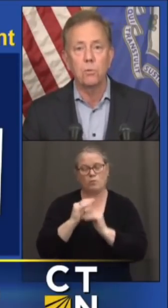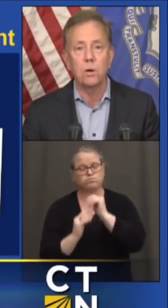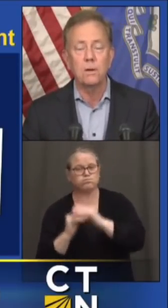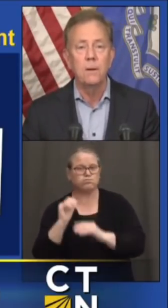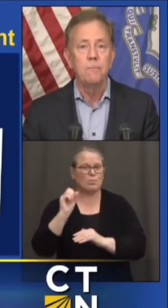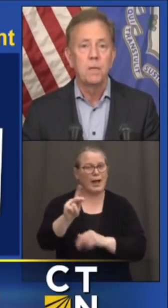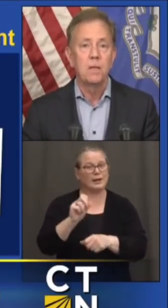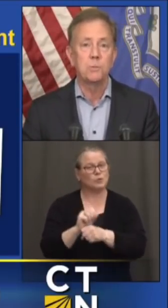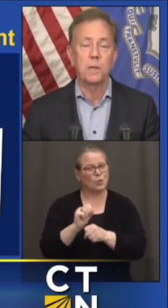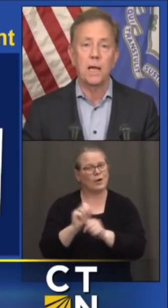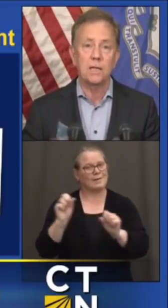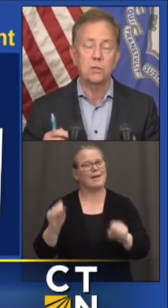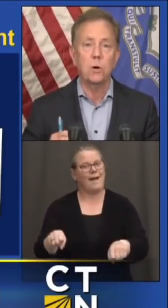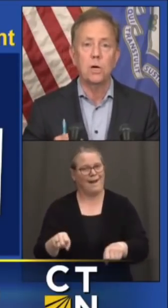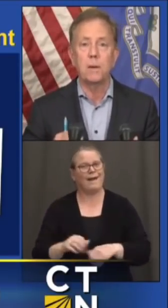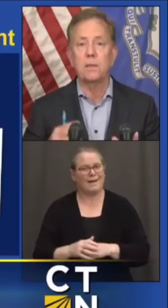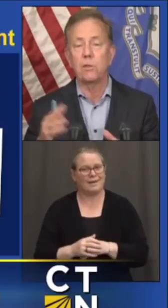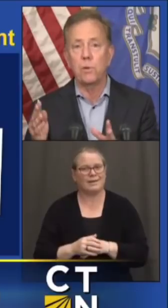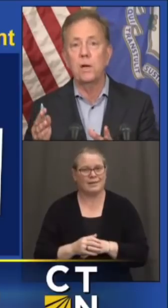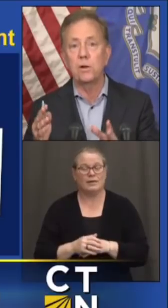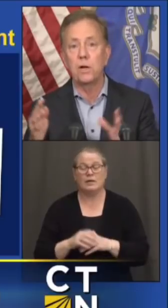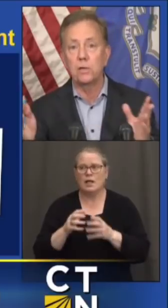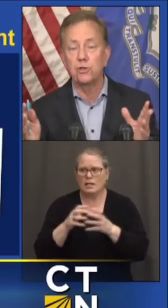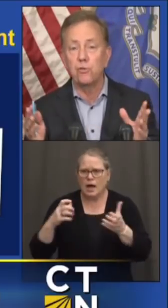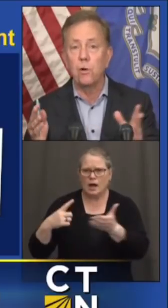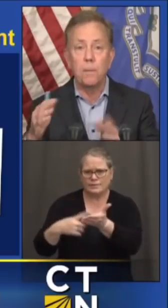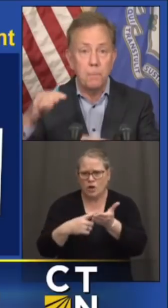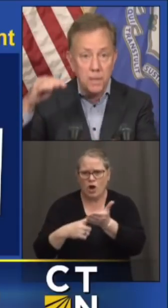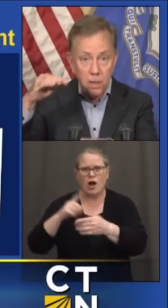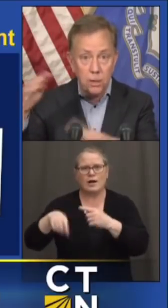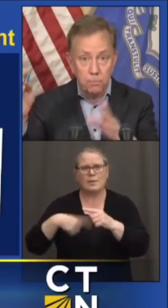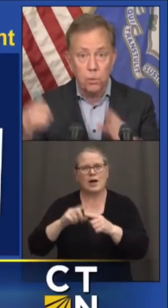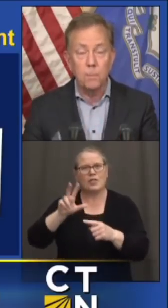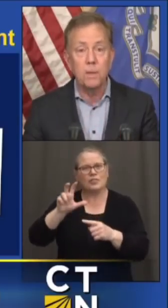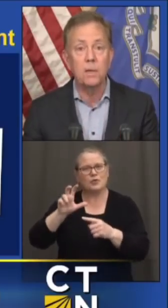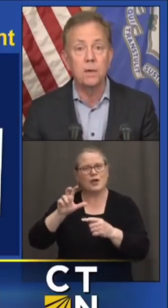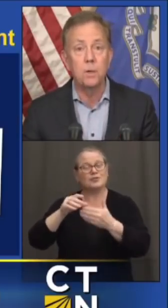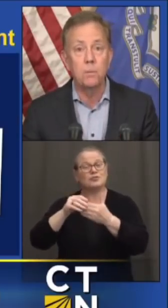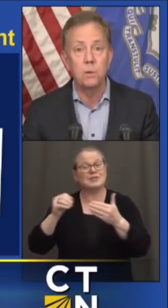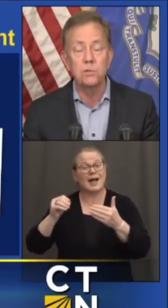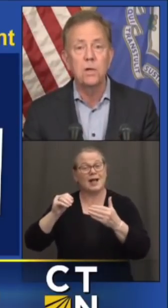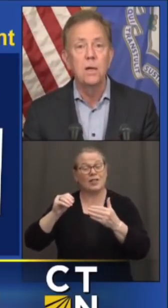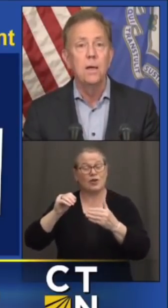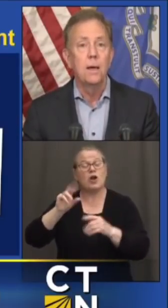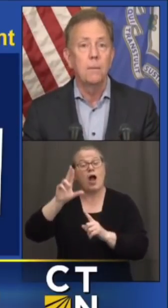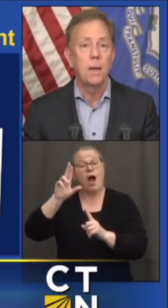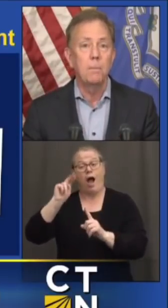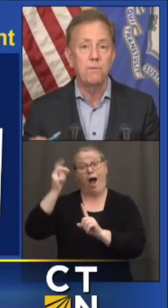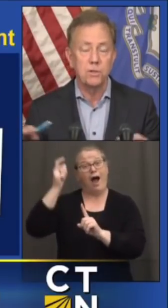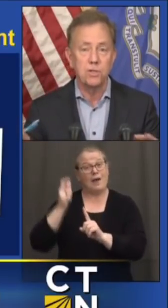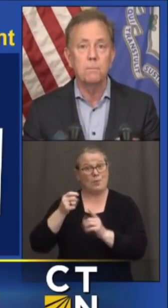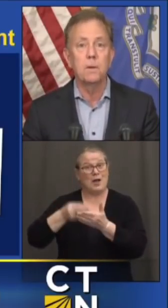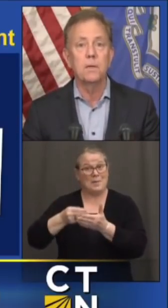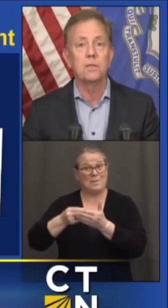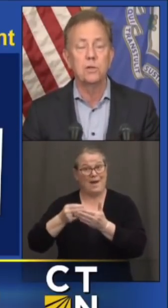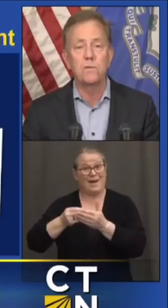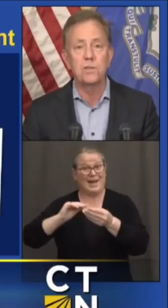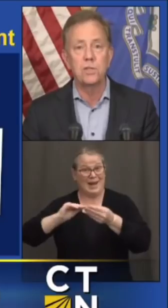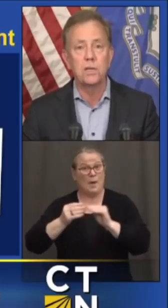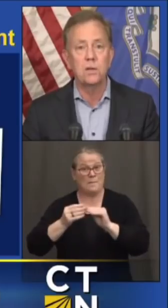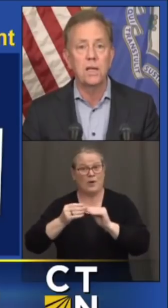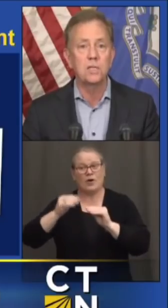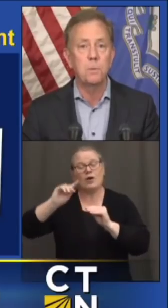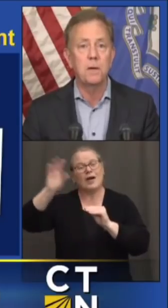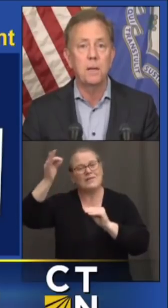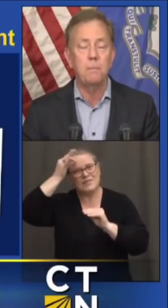go back to work. There's been a lot of talk about the $300 true up in the unemployment numbers. Maybe for some in the